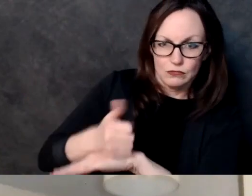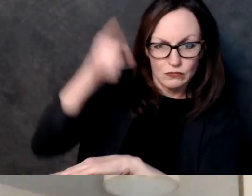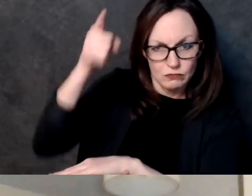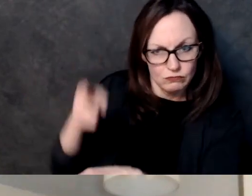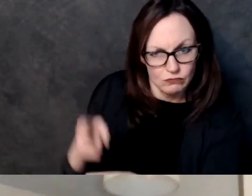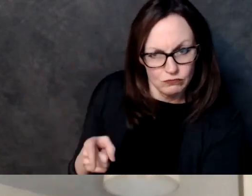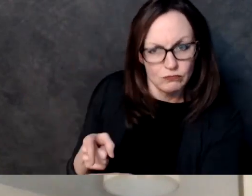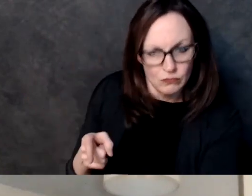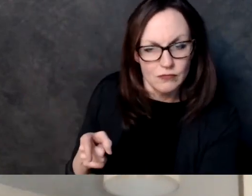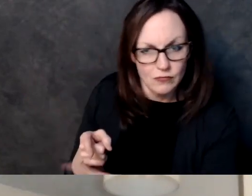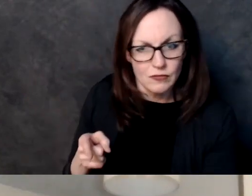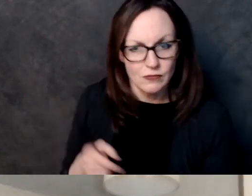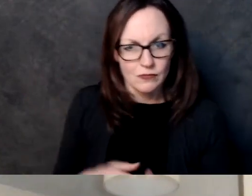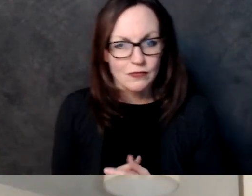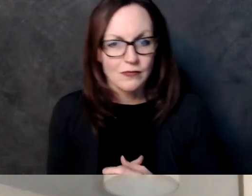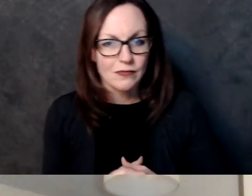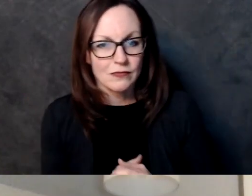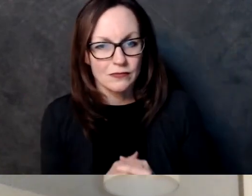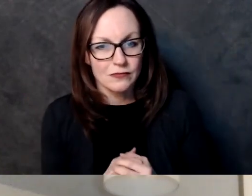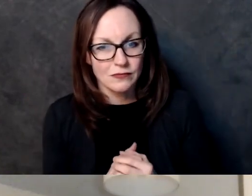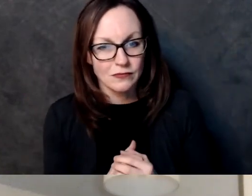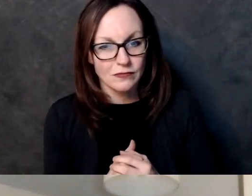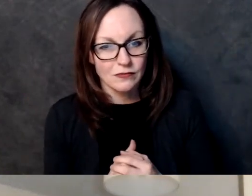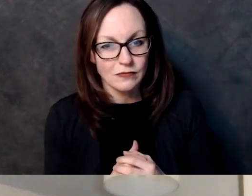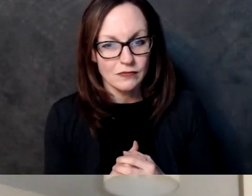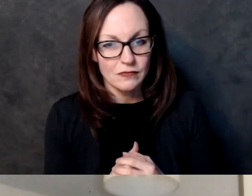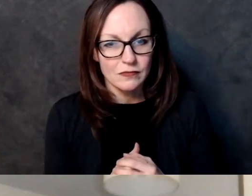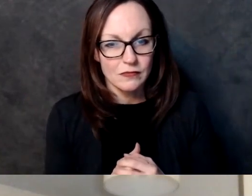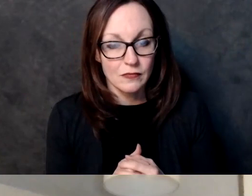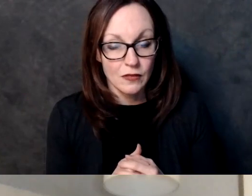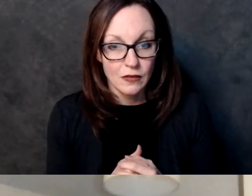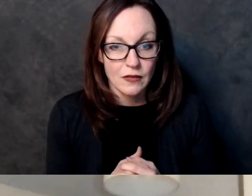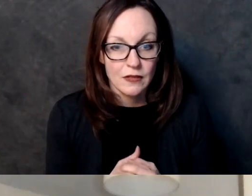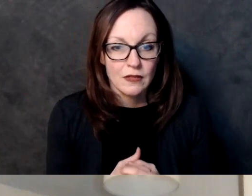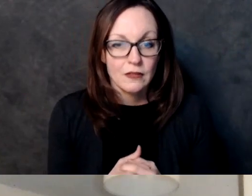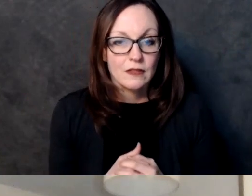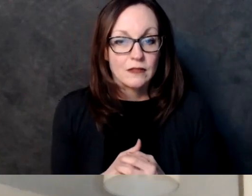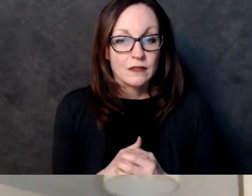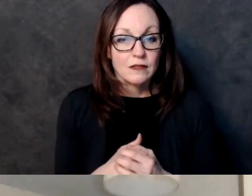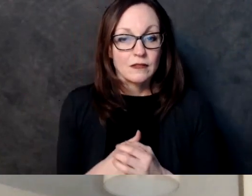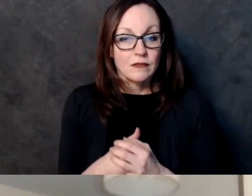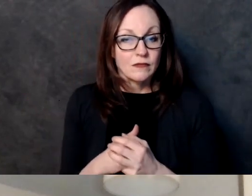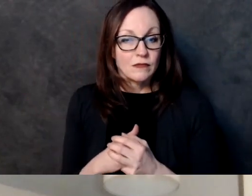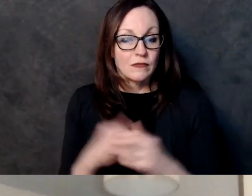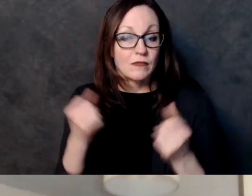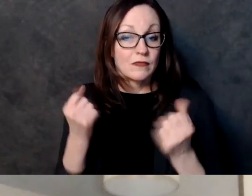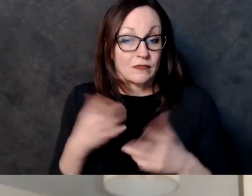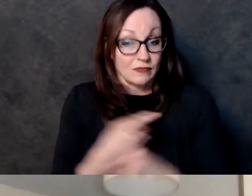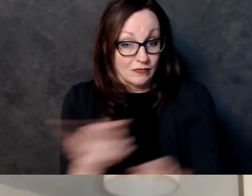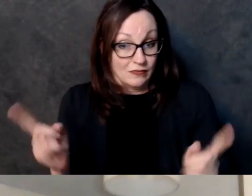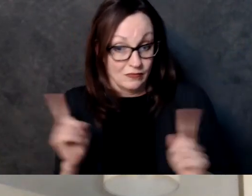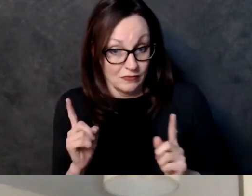passed a bunch of referendums in wisconsin and you know we're not you know there's been no movement on that years and it doesn't look like it's going to pass this you know